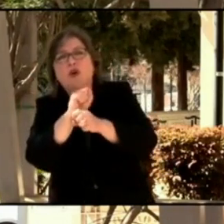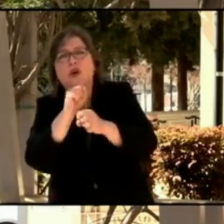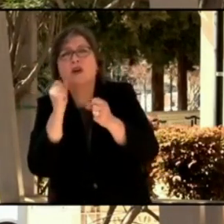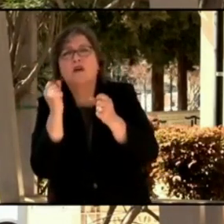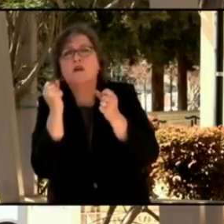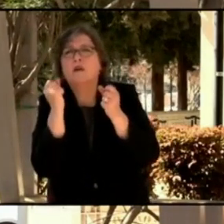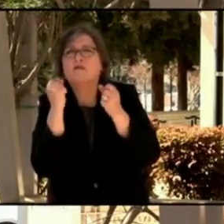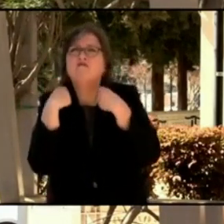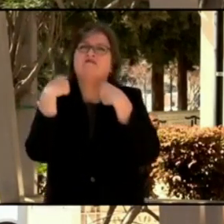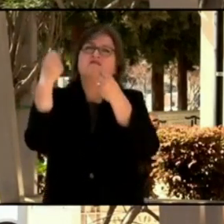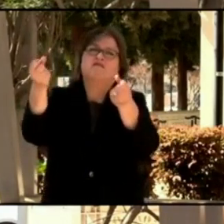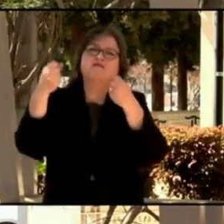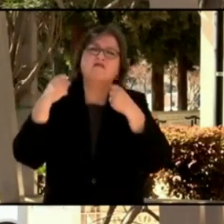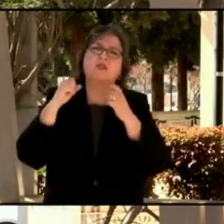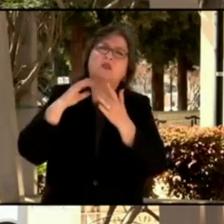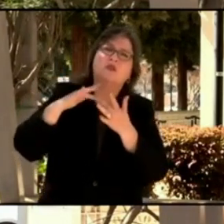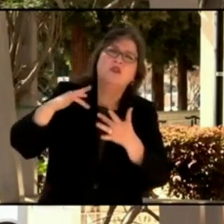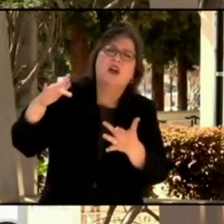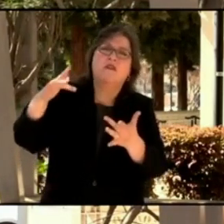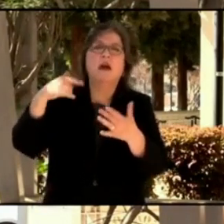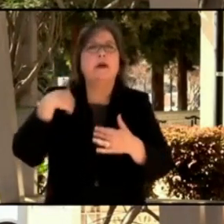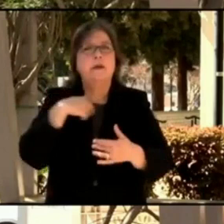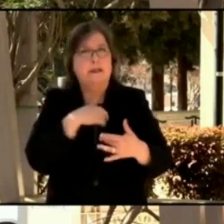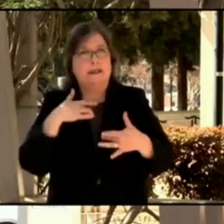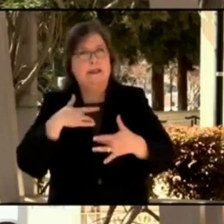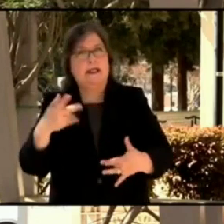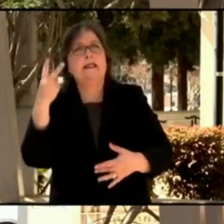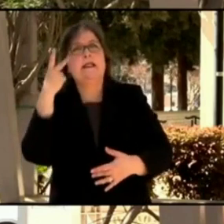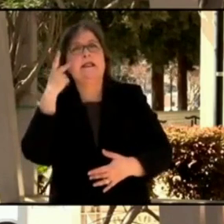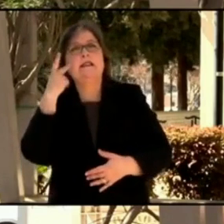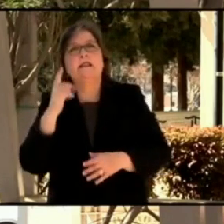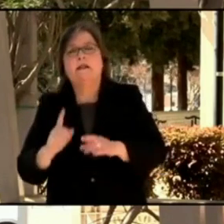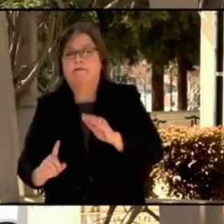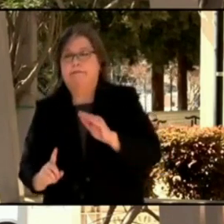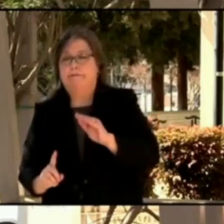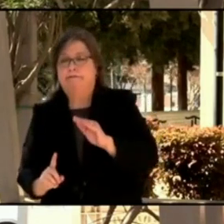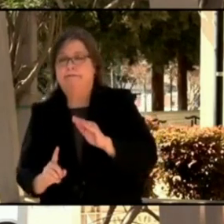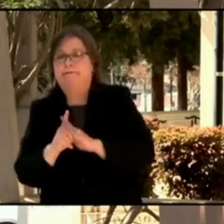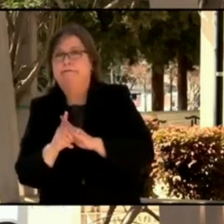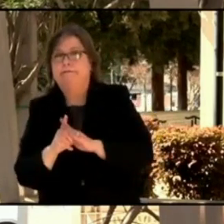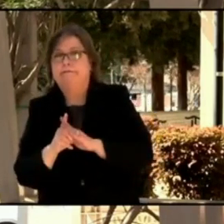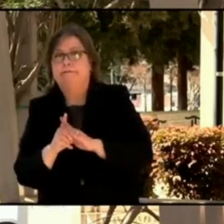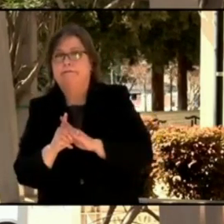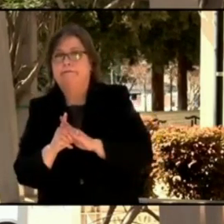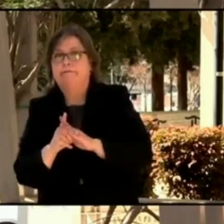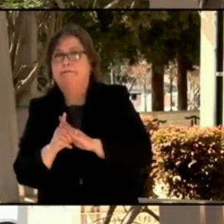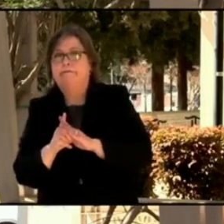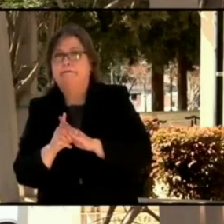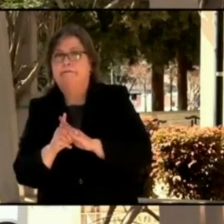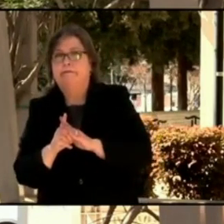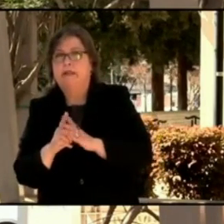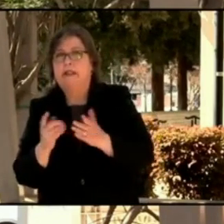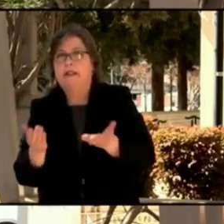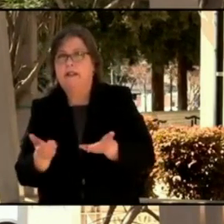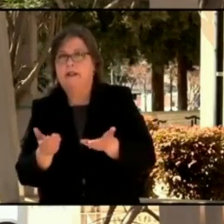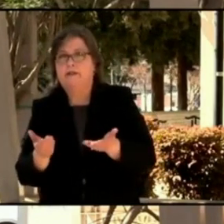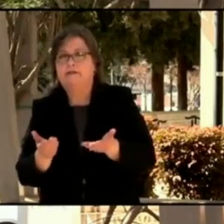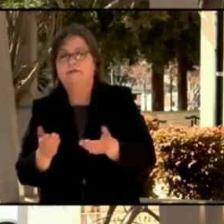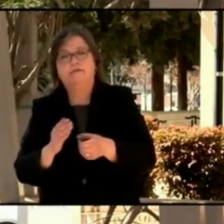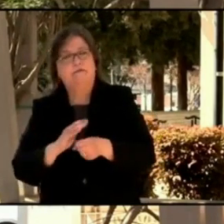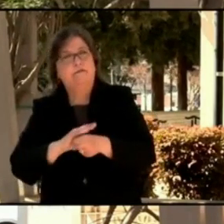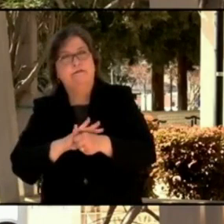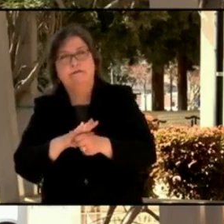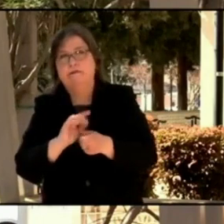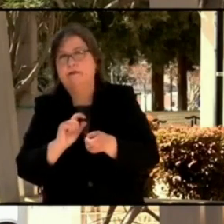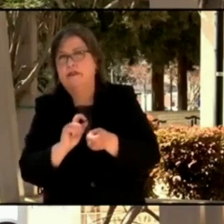unusual infectious diseases emerge in our county. So it is really especially important that we pay